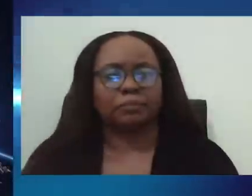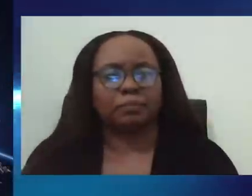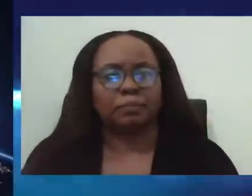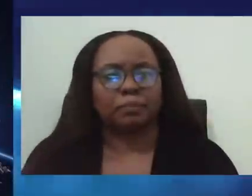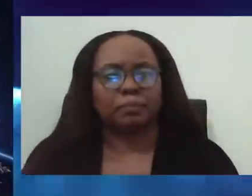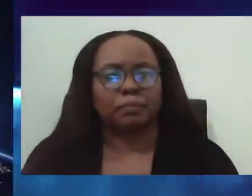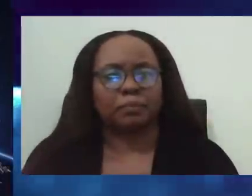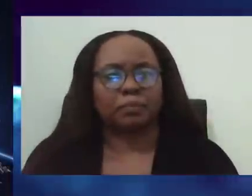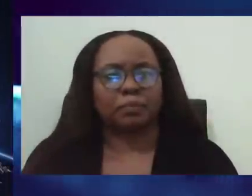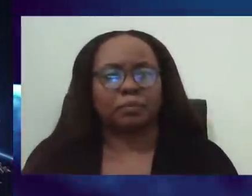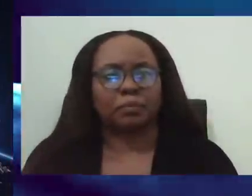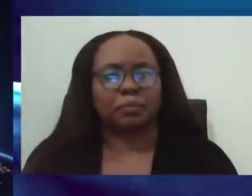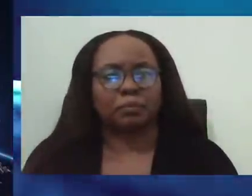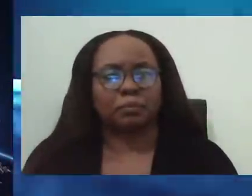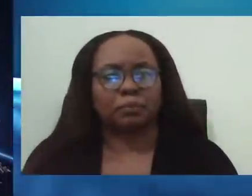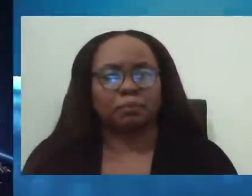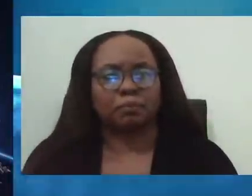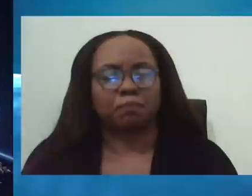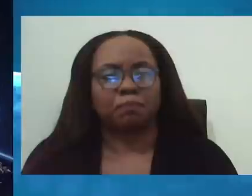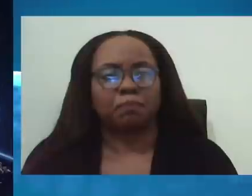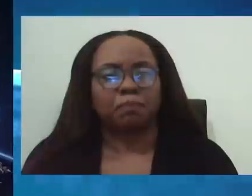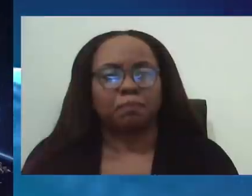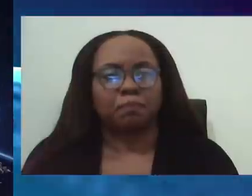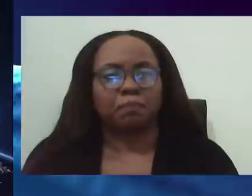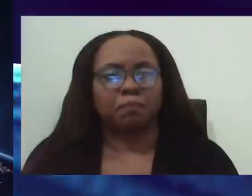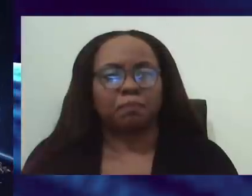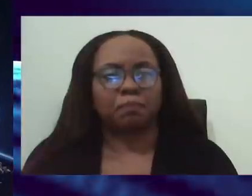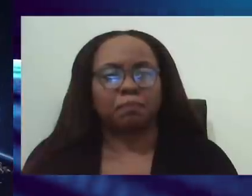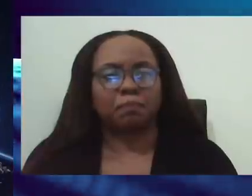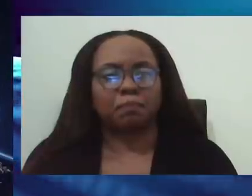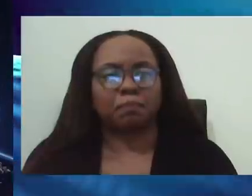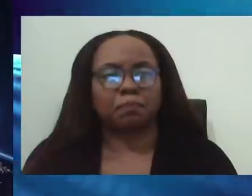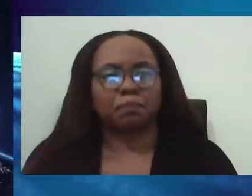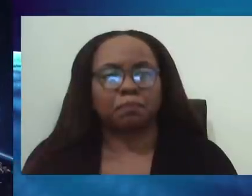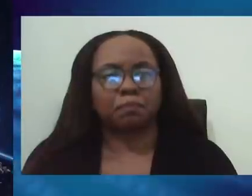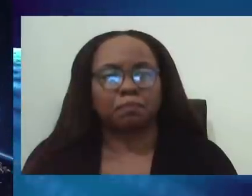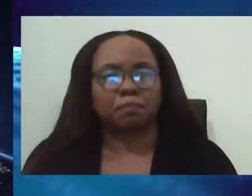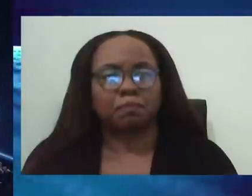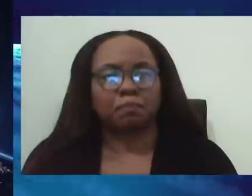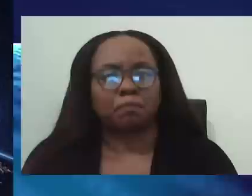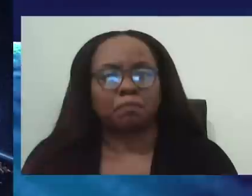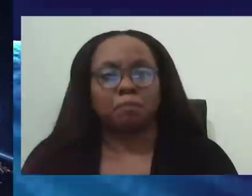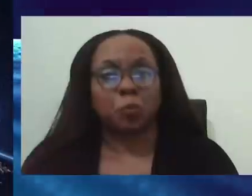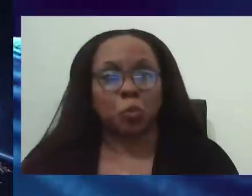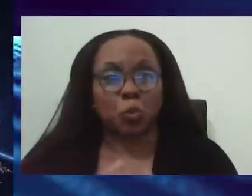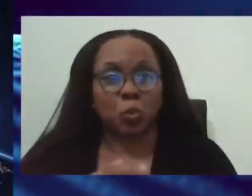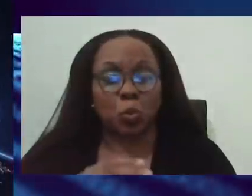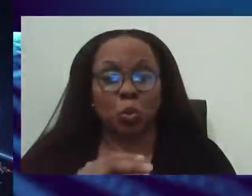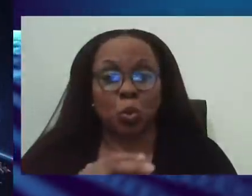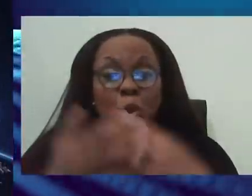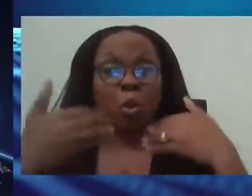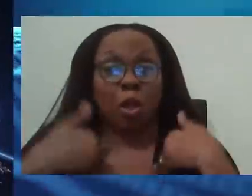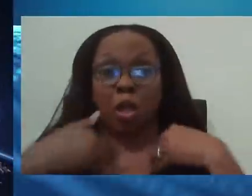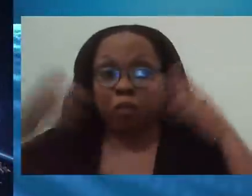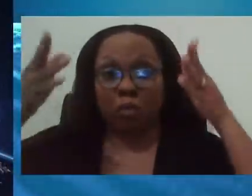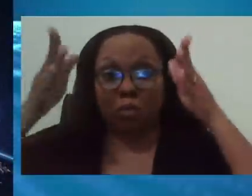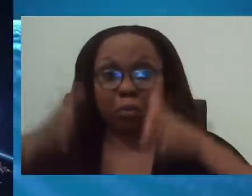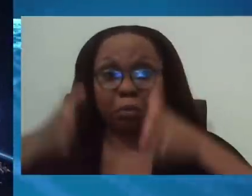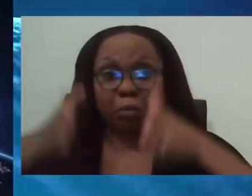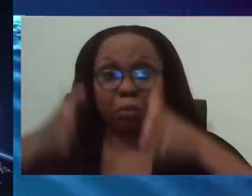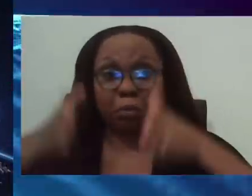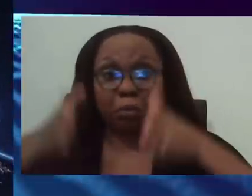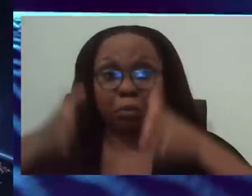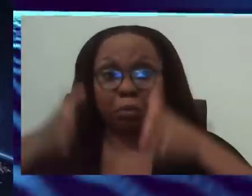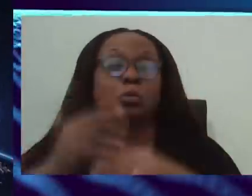swabbing. We have a patient who is swabbed. They present to the, the various polyclinics and gymnasium around the country,